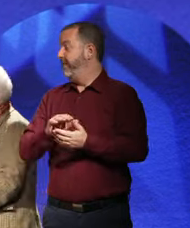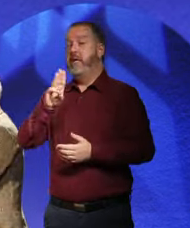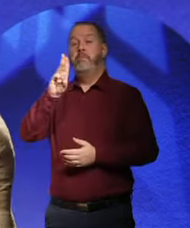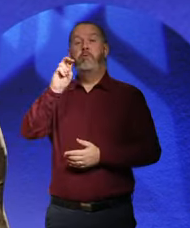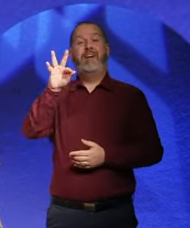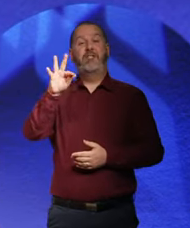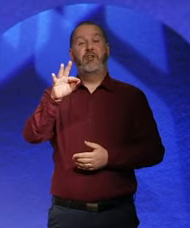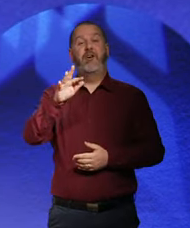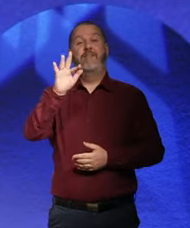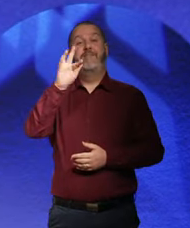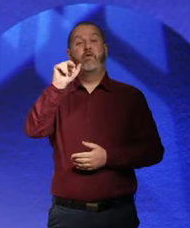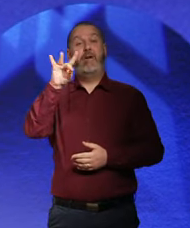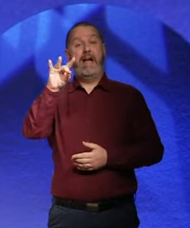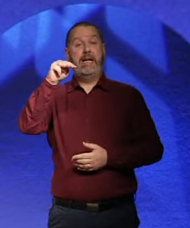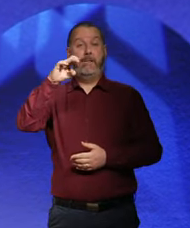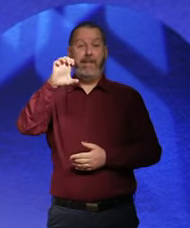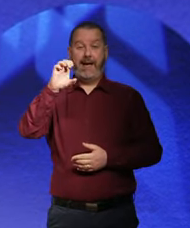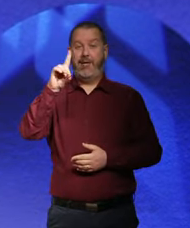McDonough.